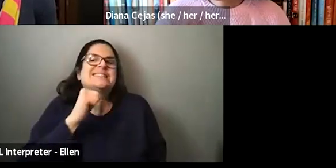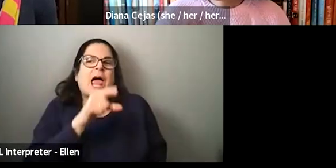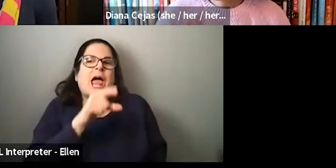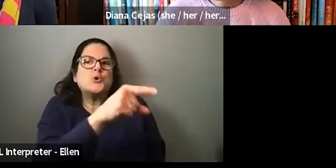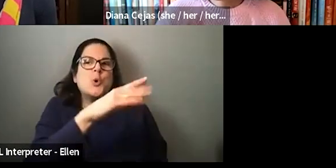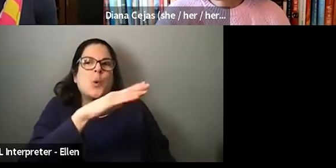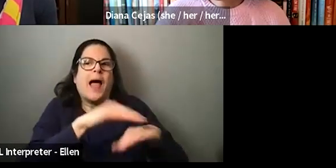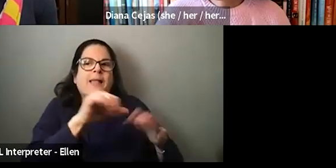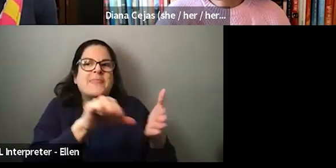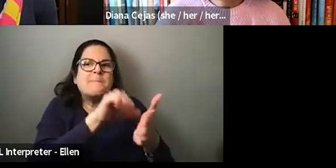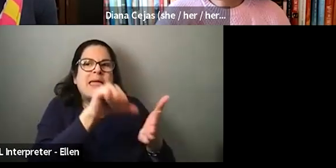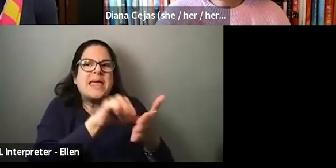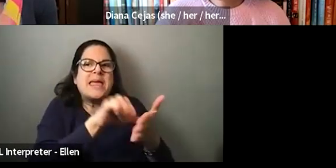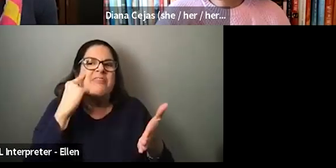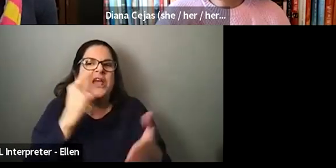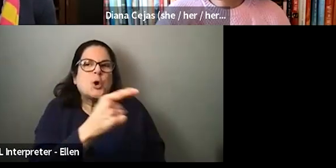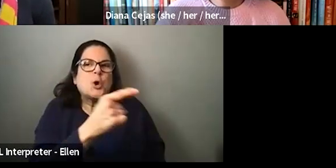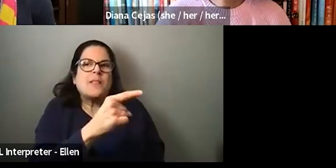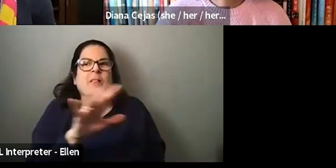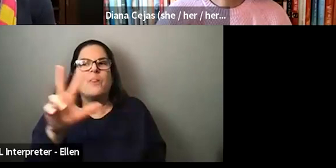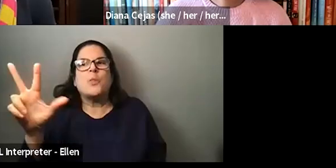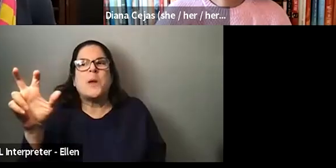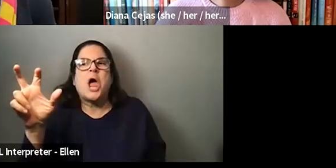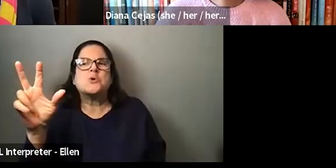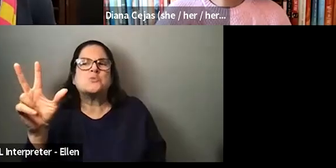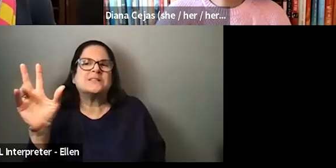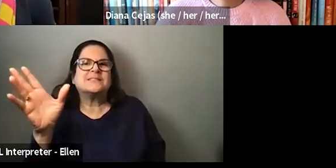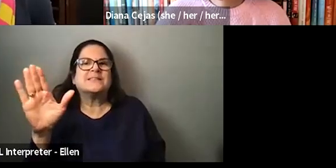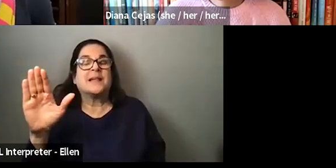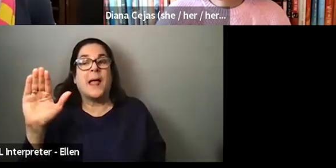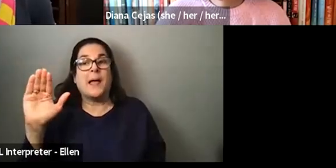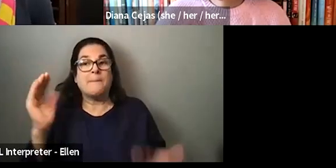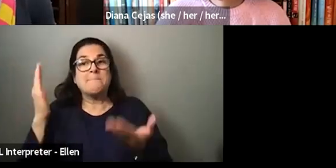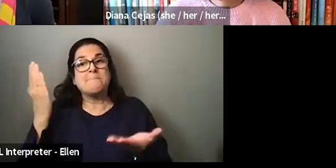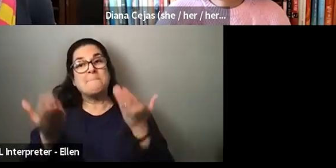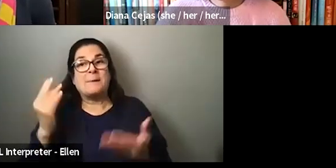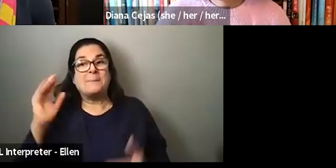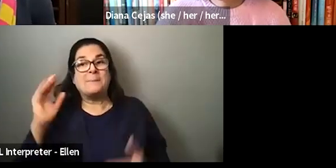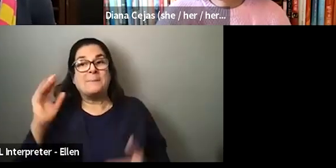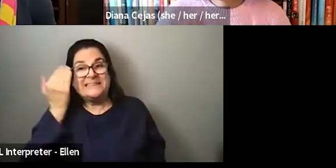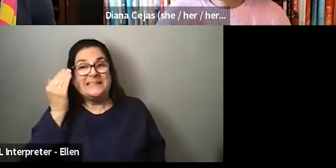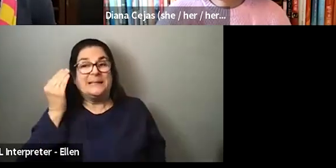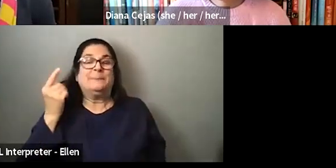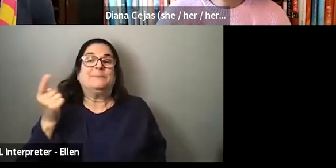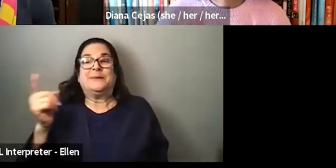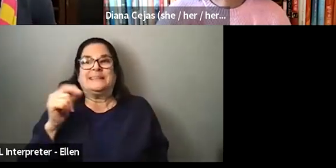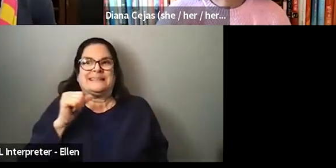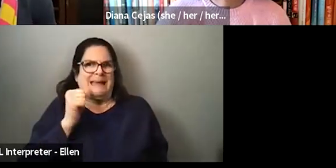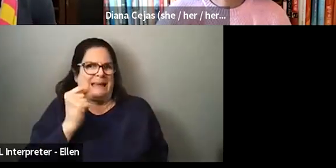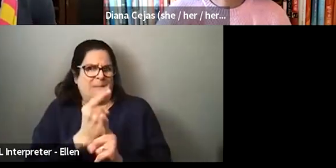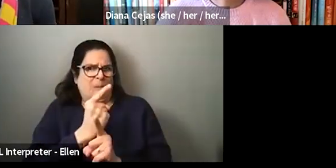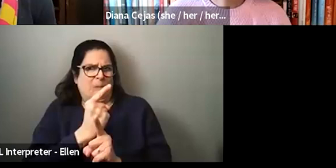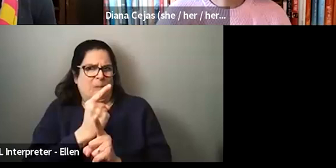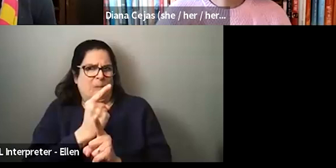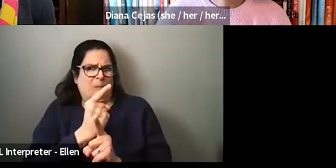hundreds. Um, and then it may seem like that was an inappropriate comment, but he was a close friend and he like knew some of the things flashing